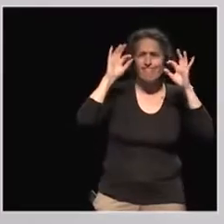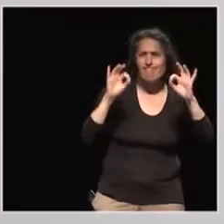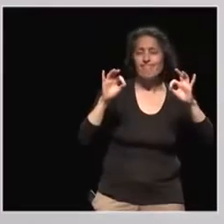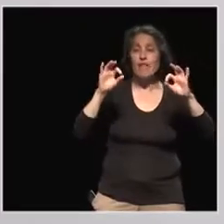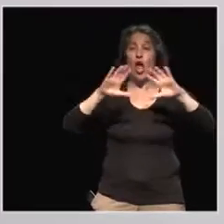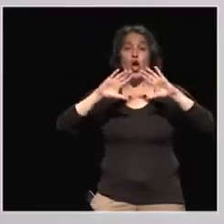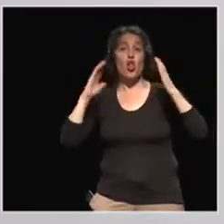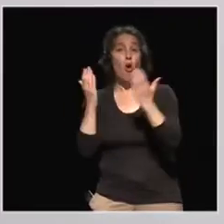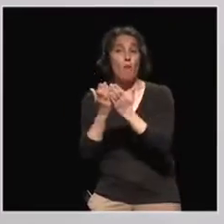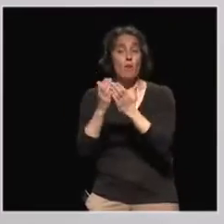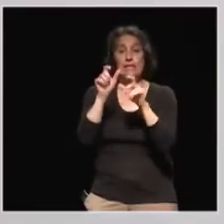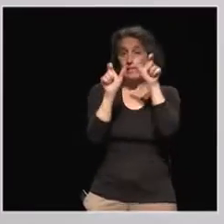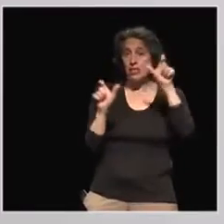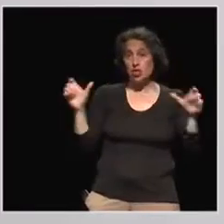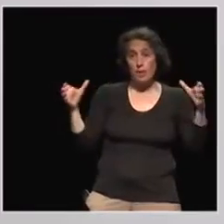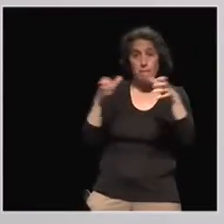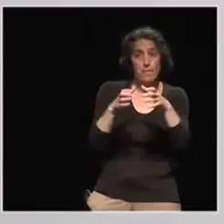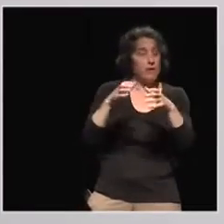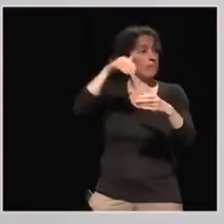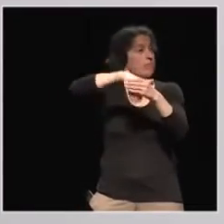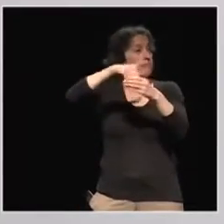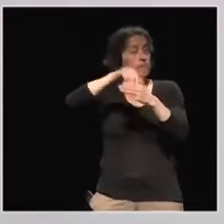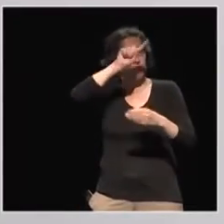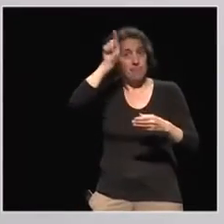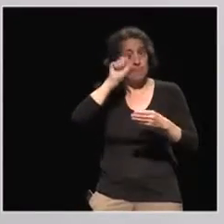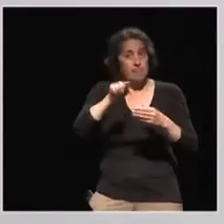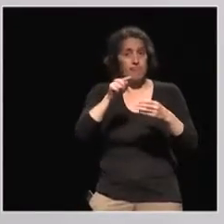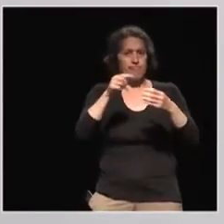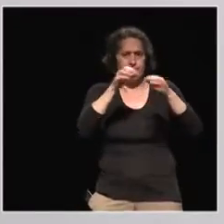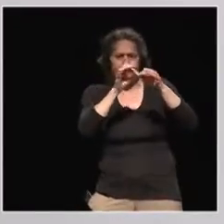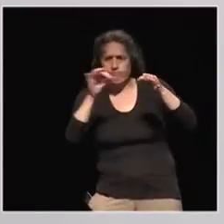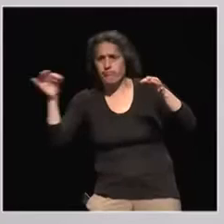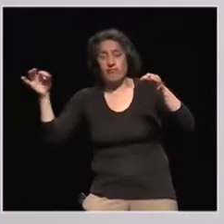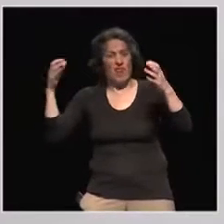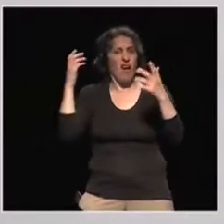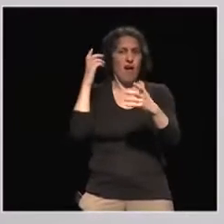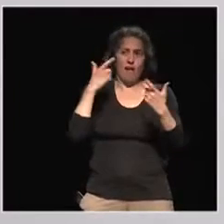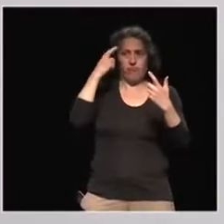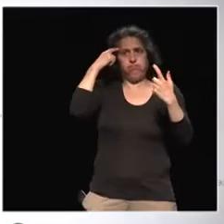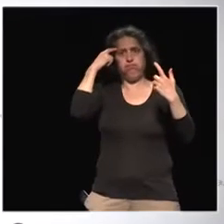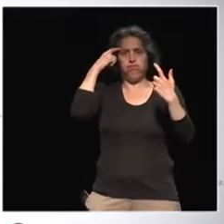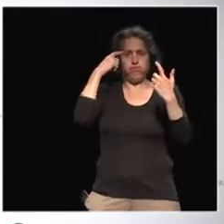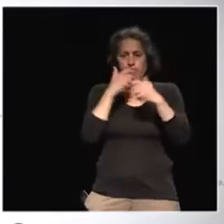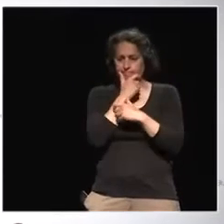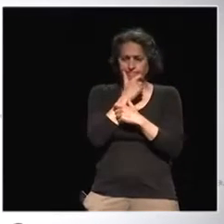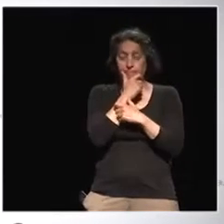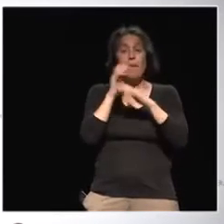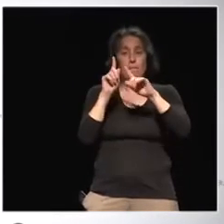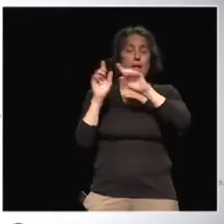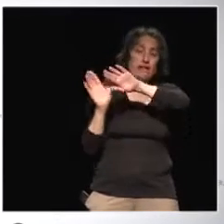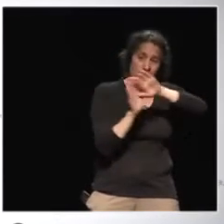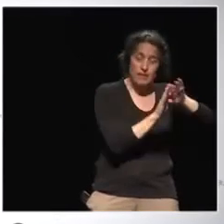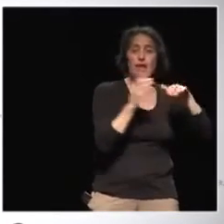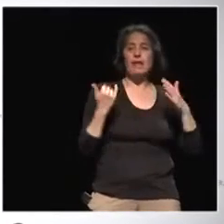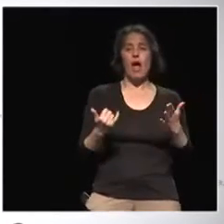think we're going to get to a really tough one. So it's coming from Anonymous. What is the question is how to